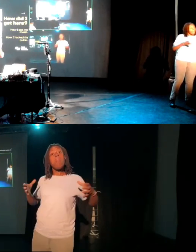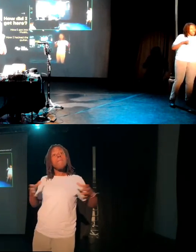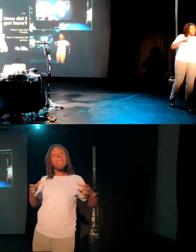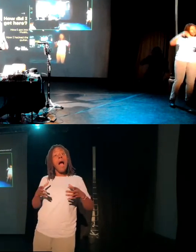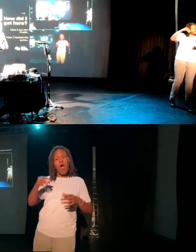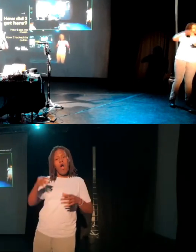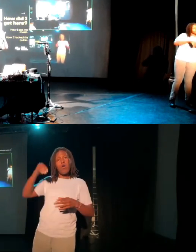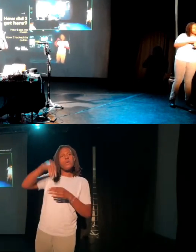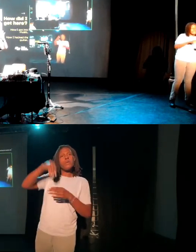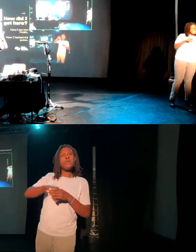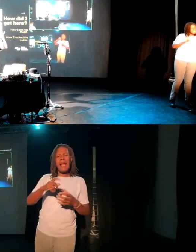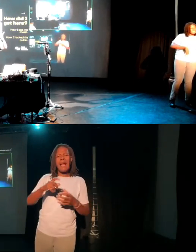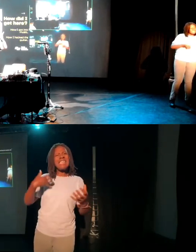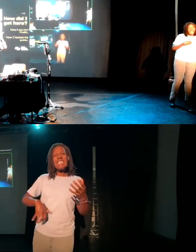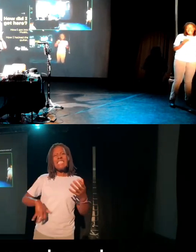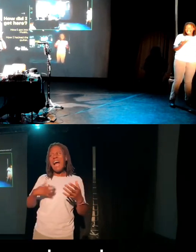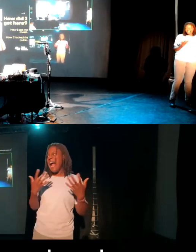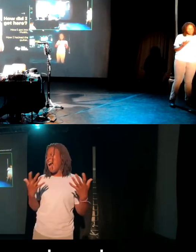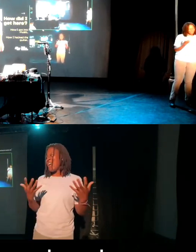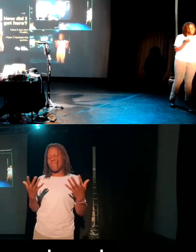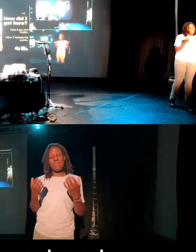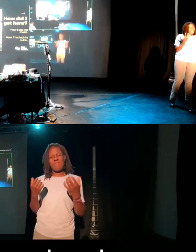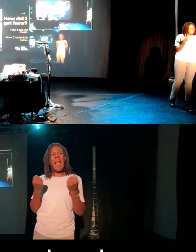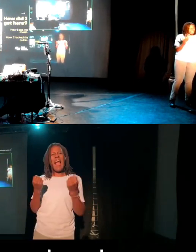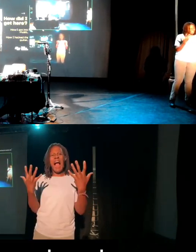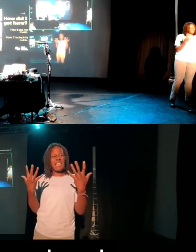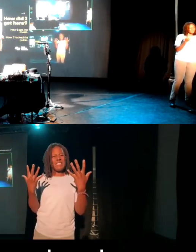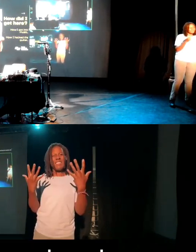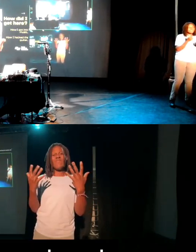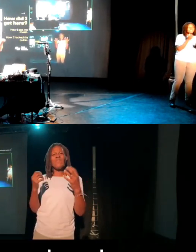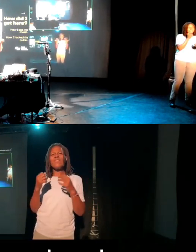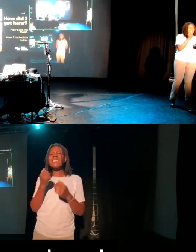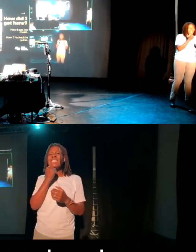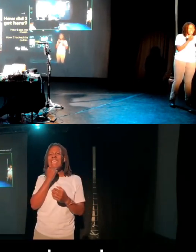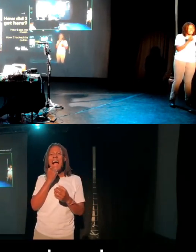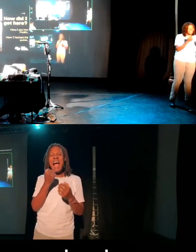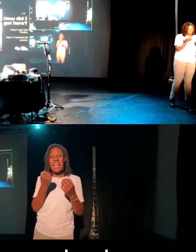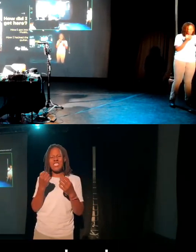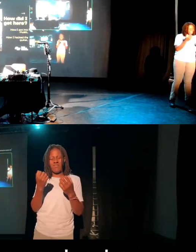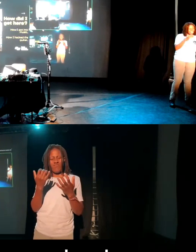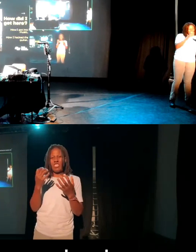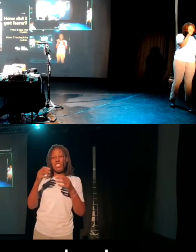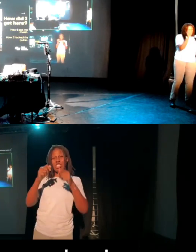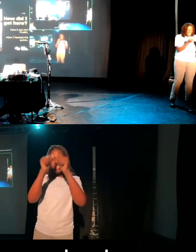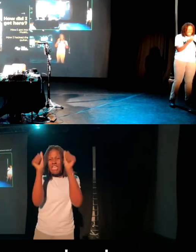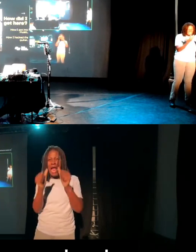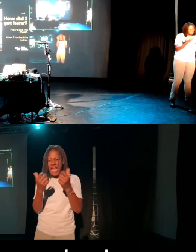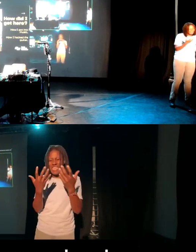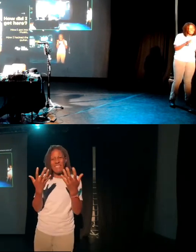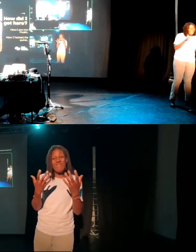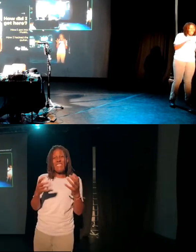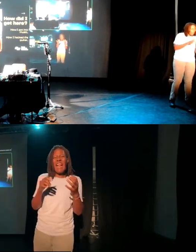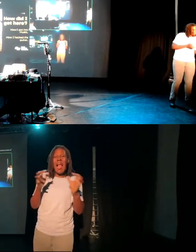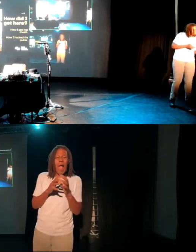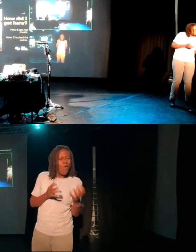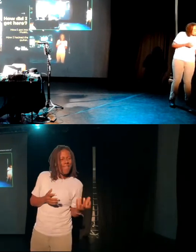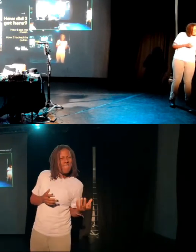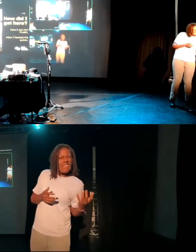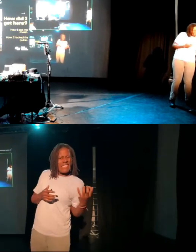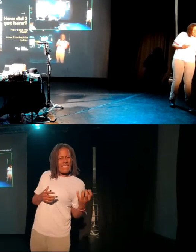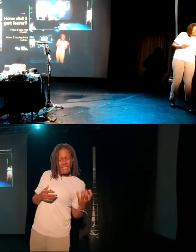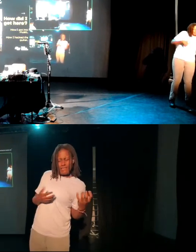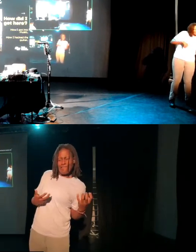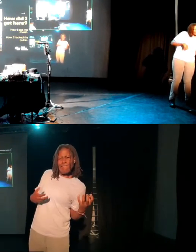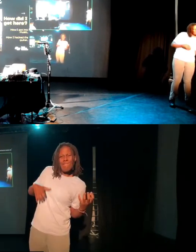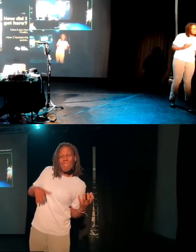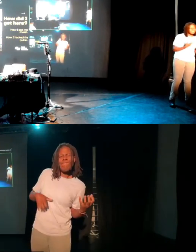guitars just don't work for me. My hands are the wrong size. They're the wrong shape. I can't grip my hand round to make the chords the same way as everybody else. It's physically painful for me